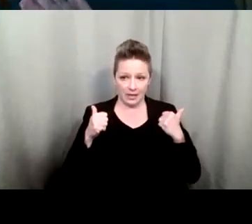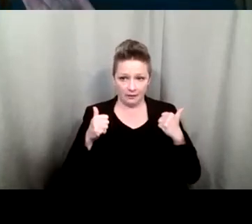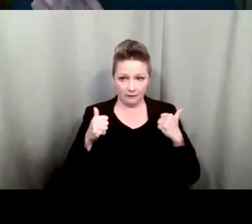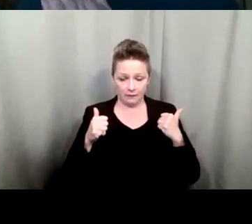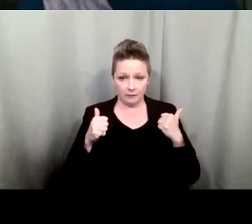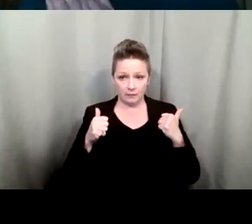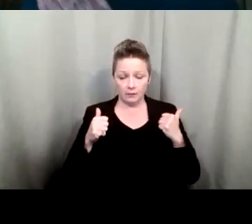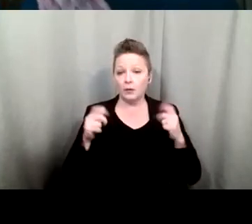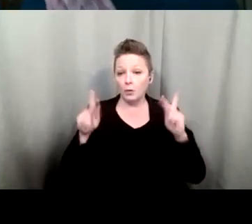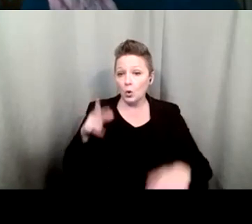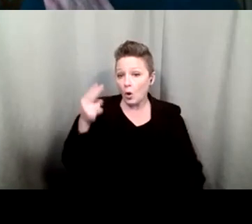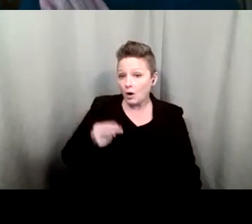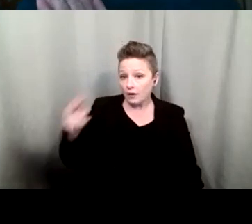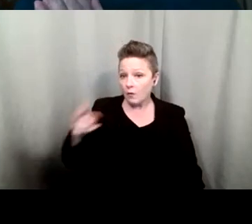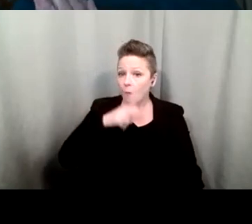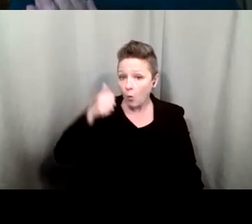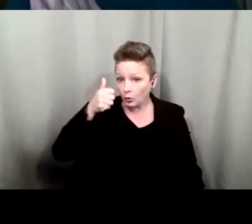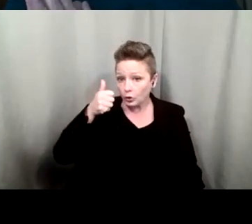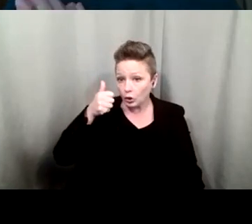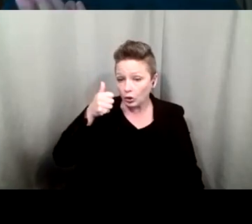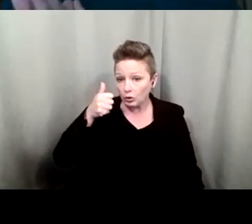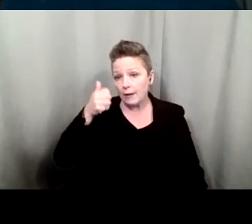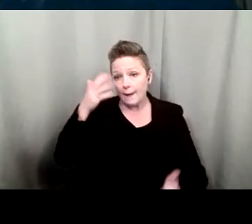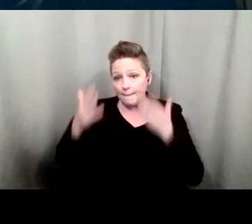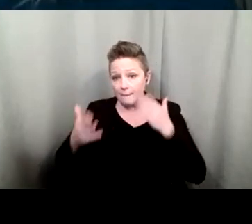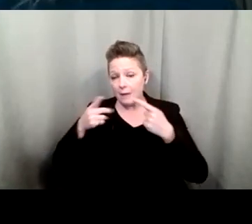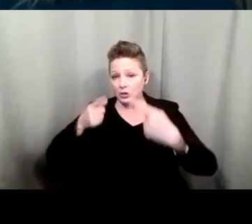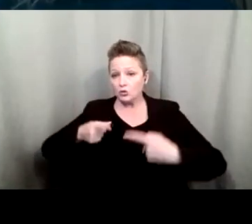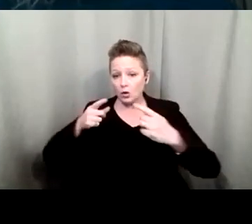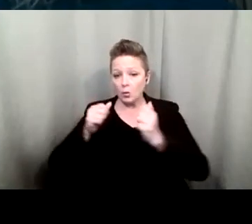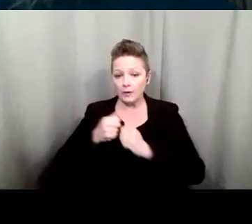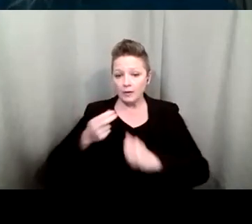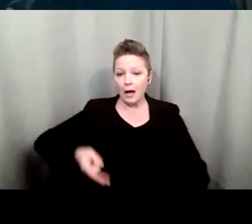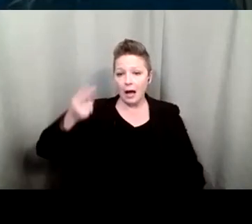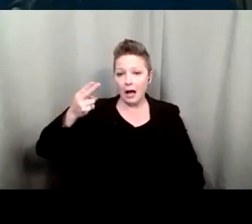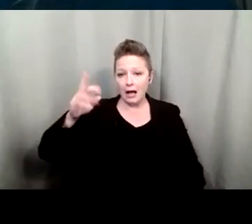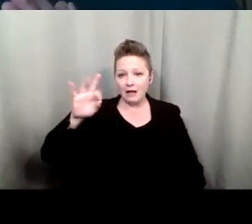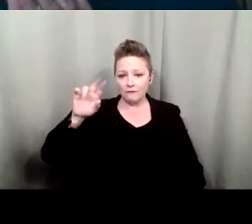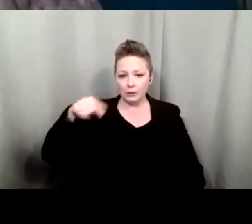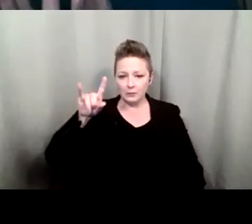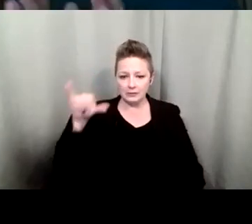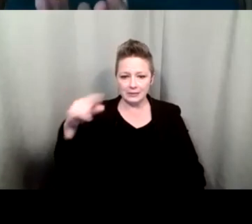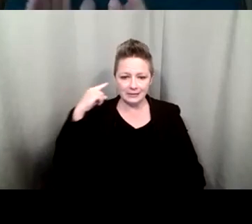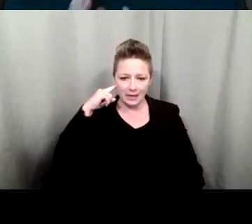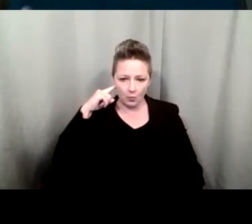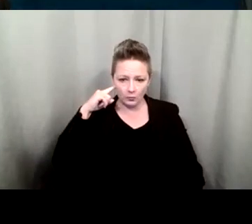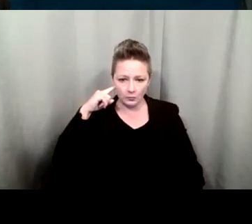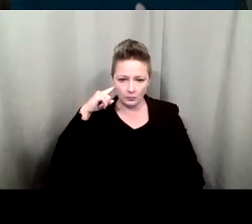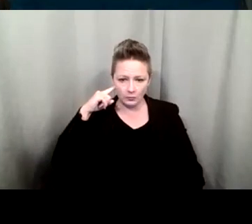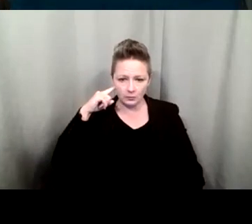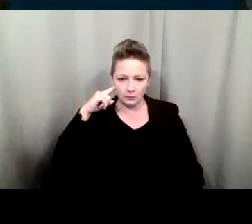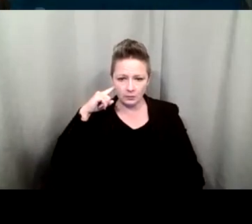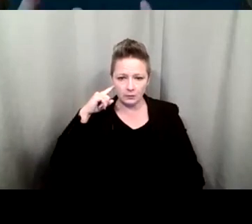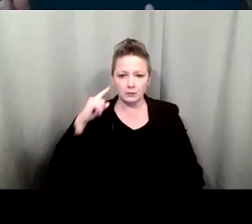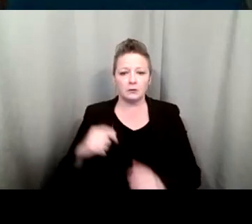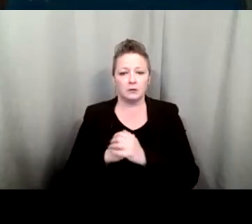older may have a problem with high frequency sounds that means women's voices